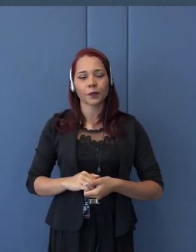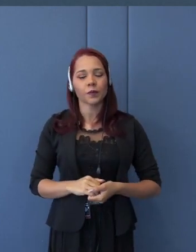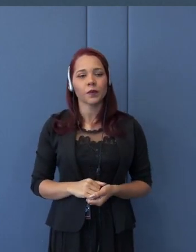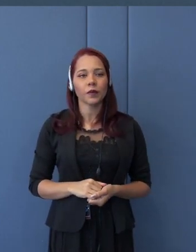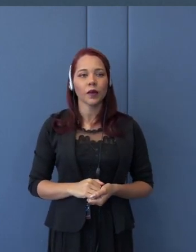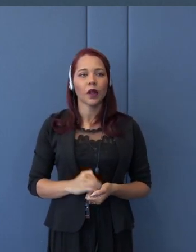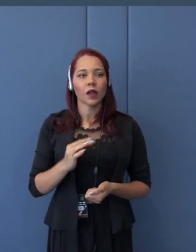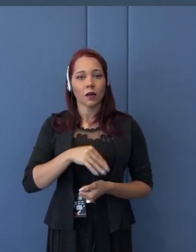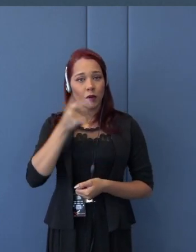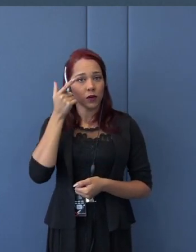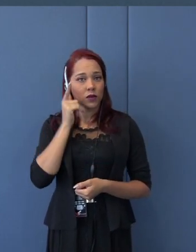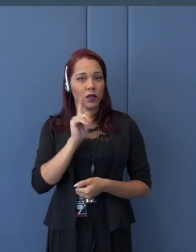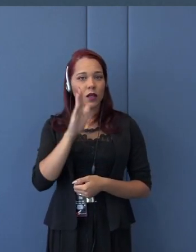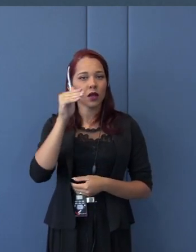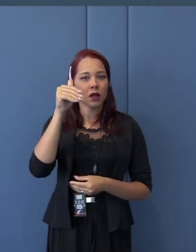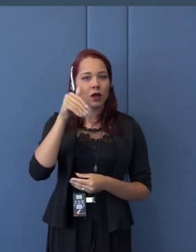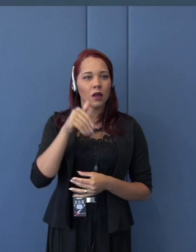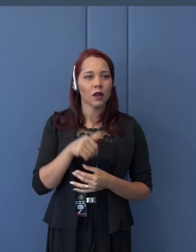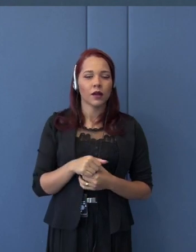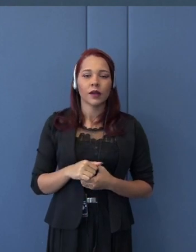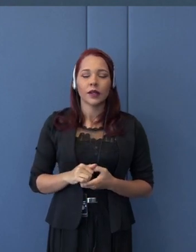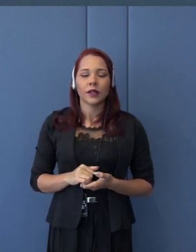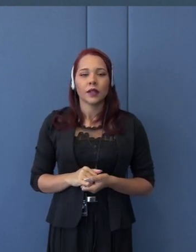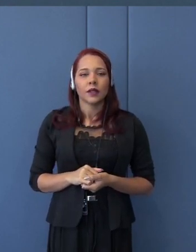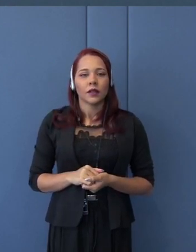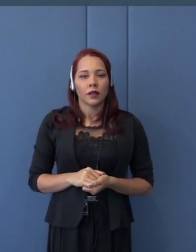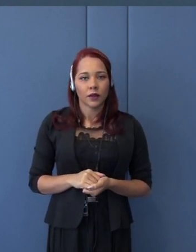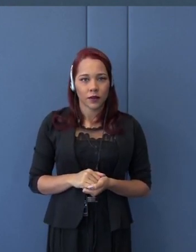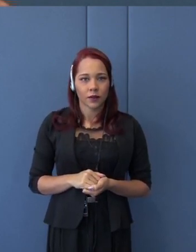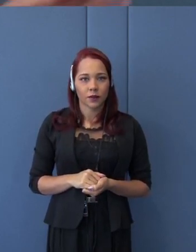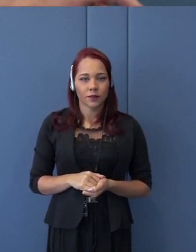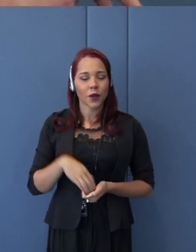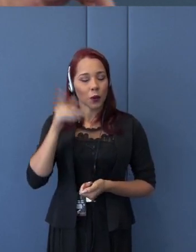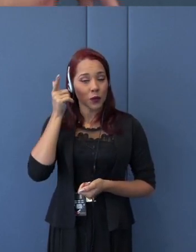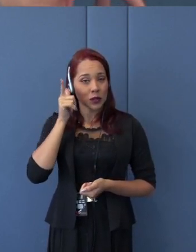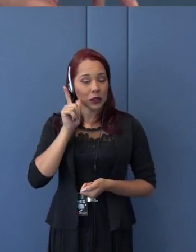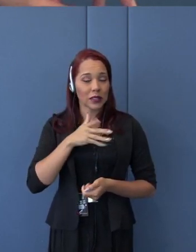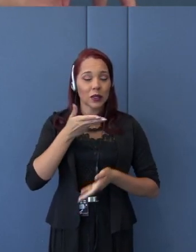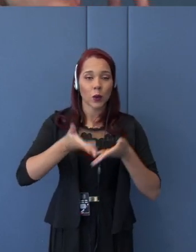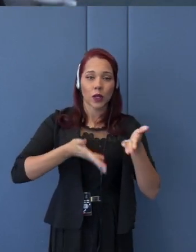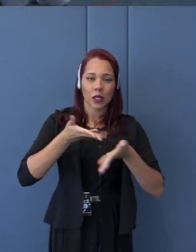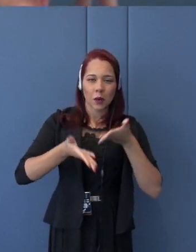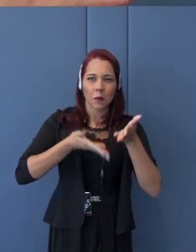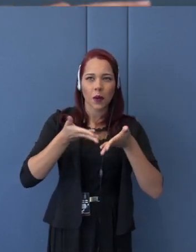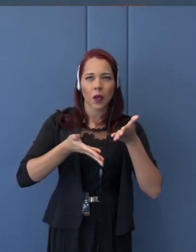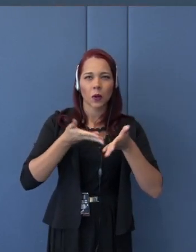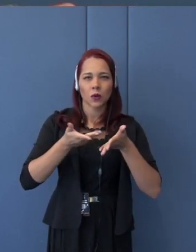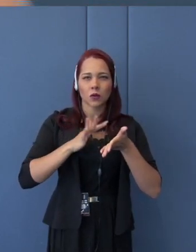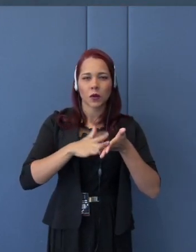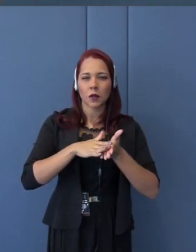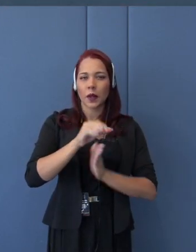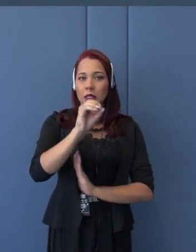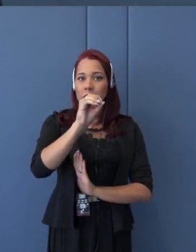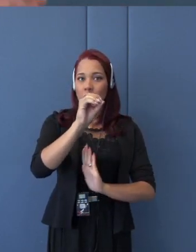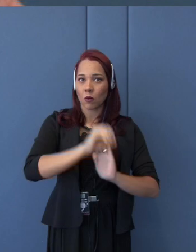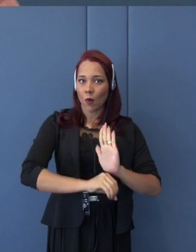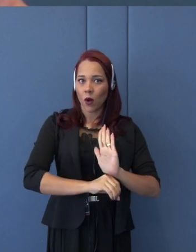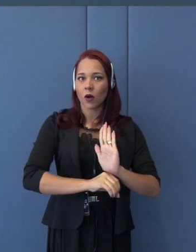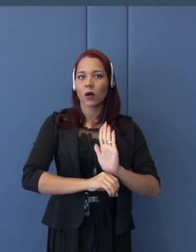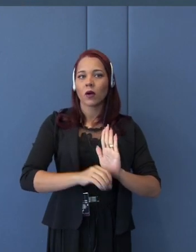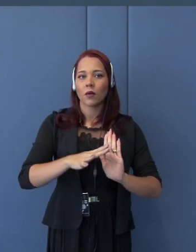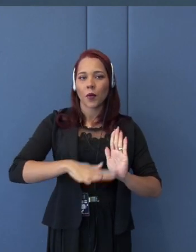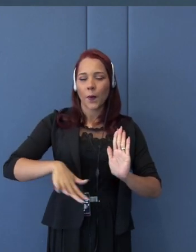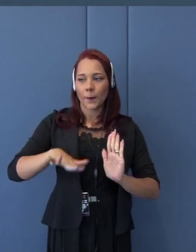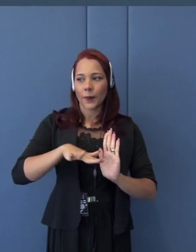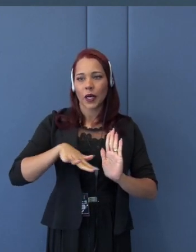you know, zero-duty treatment for those parts and components produced in the different countries, crossing over to